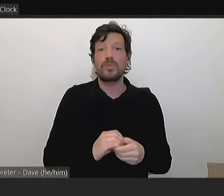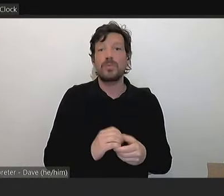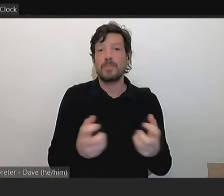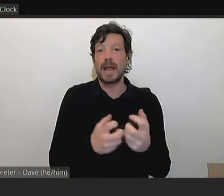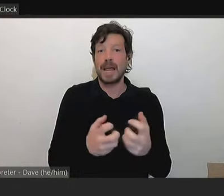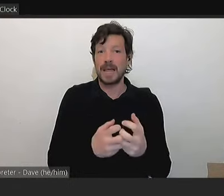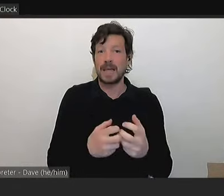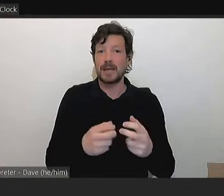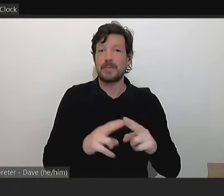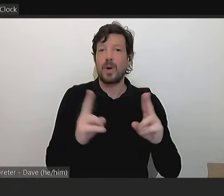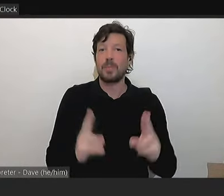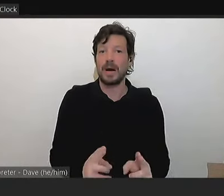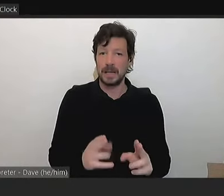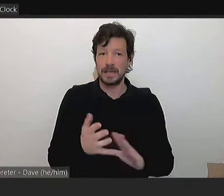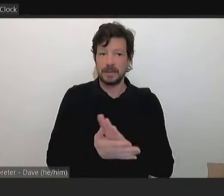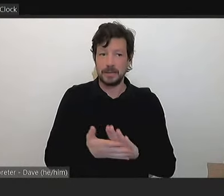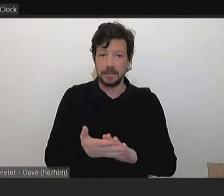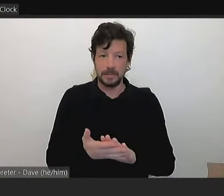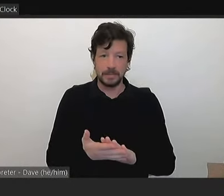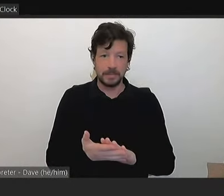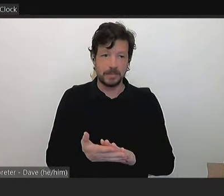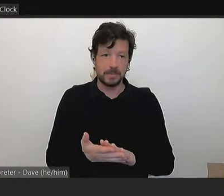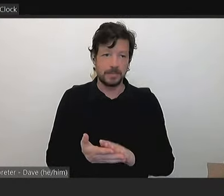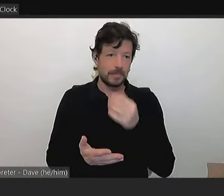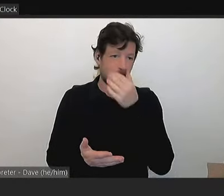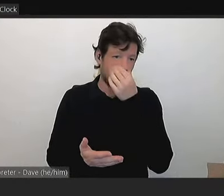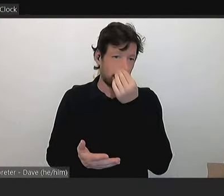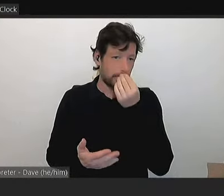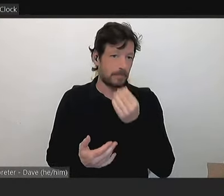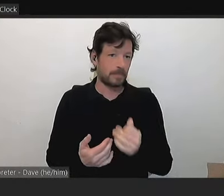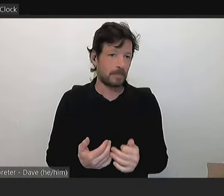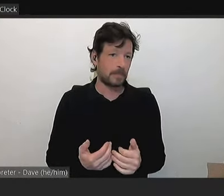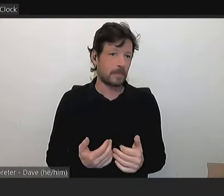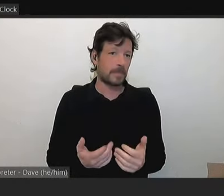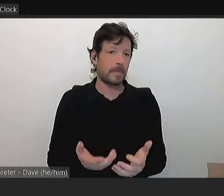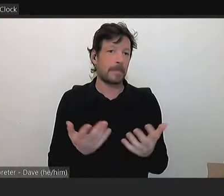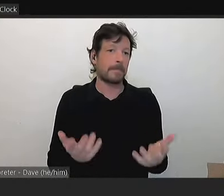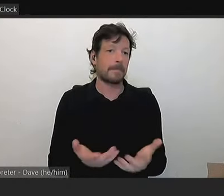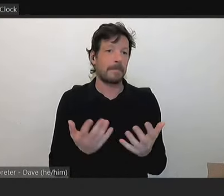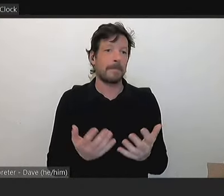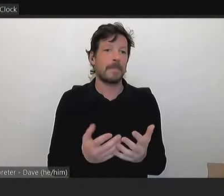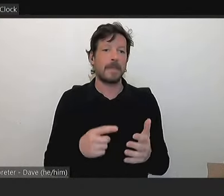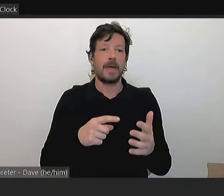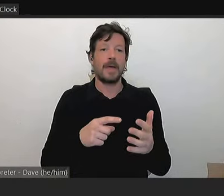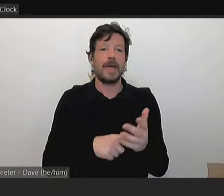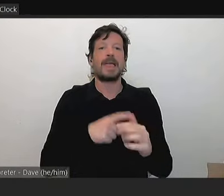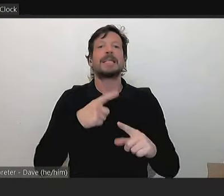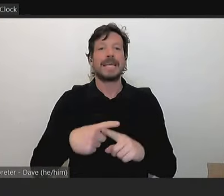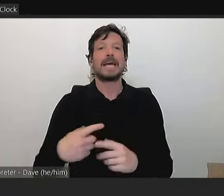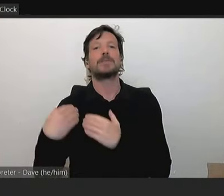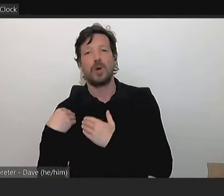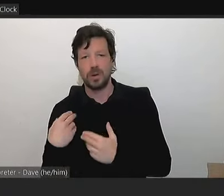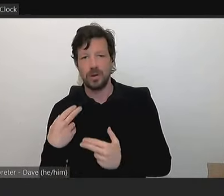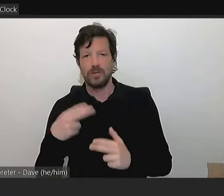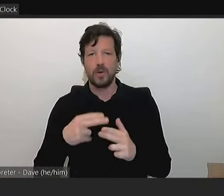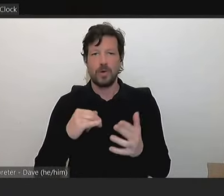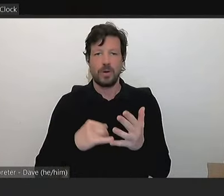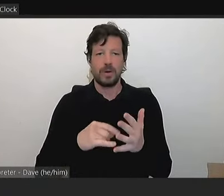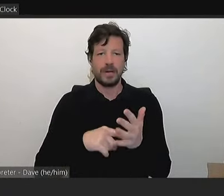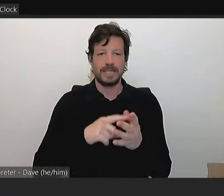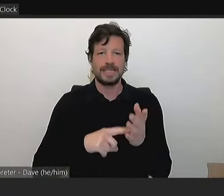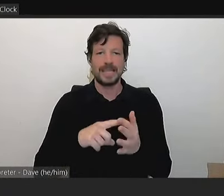under the tax burden of the state revenue. If you